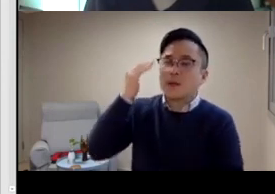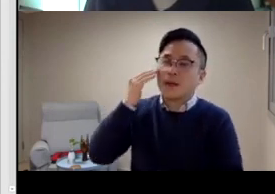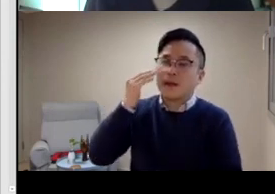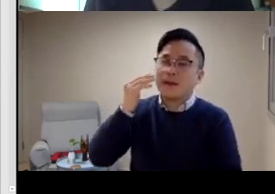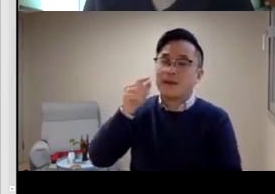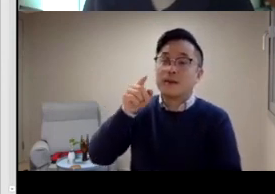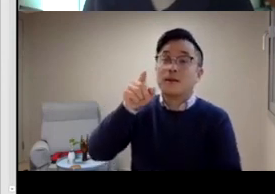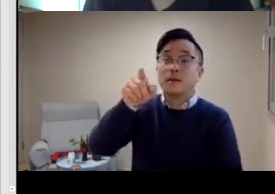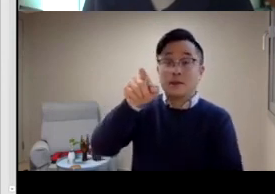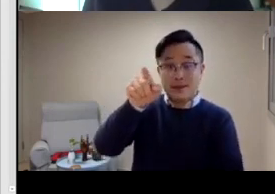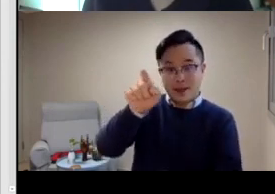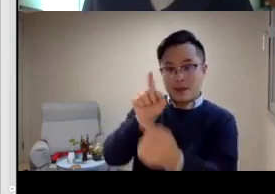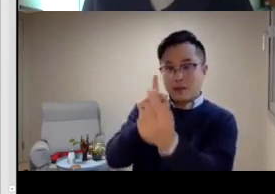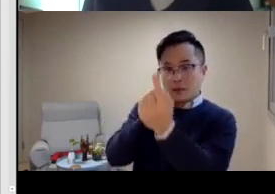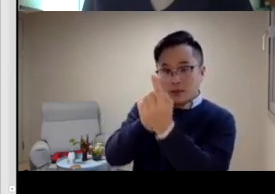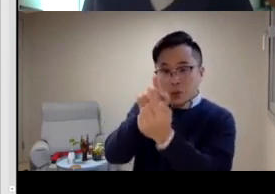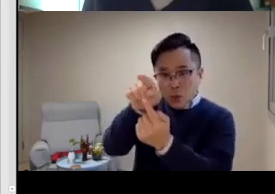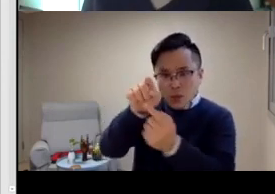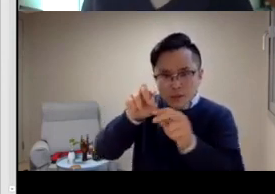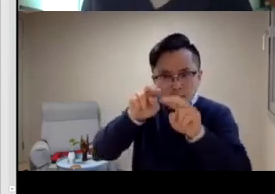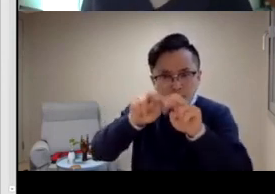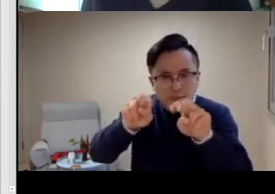Her parents are from Korea.